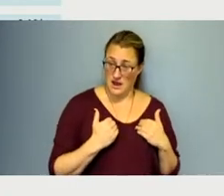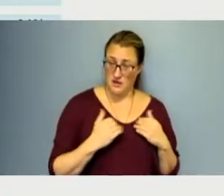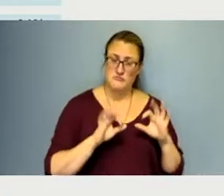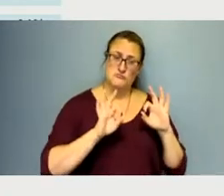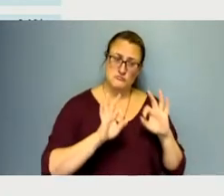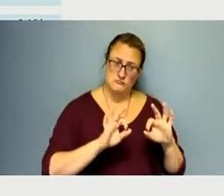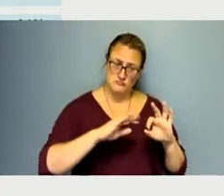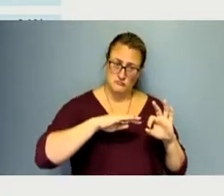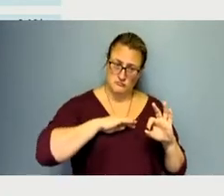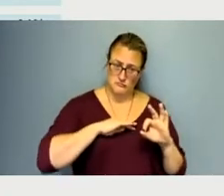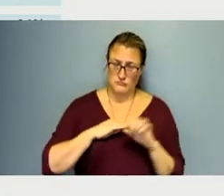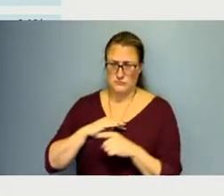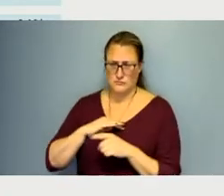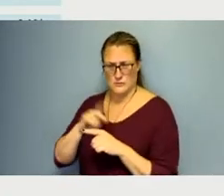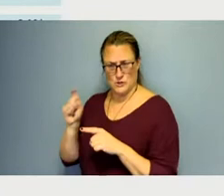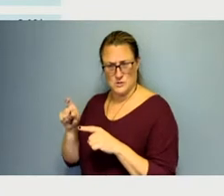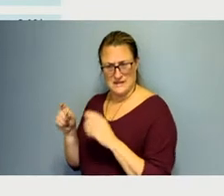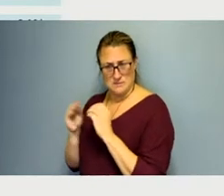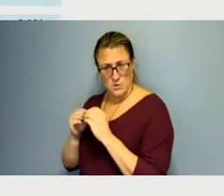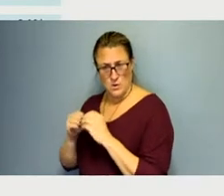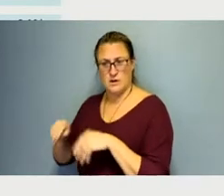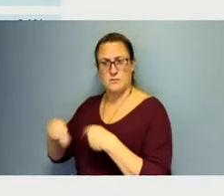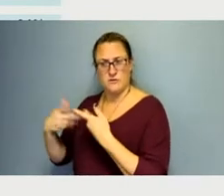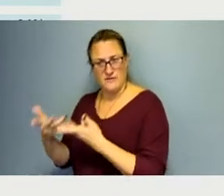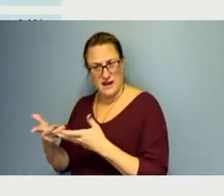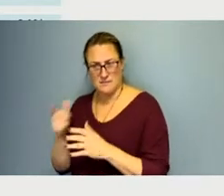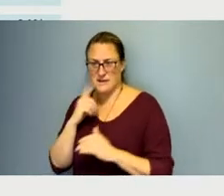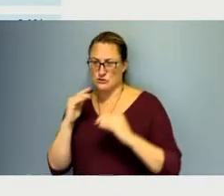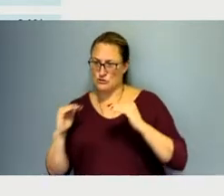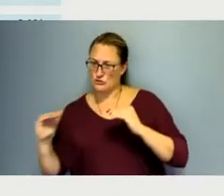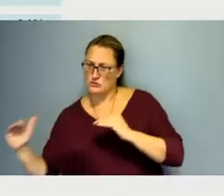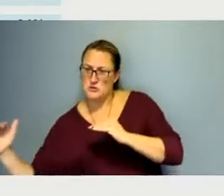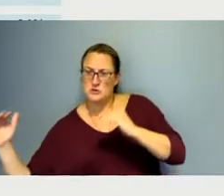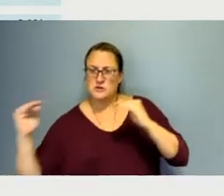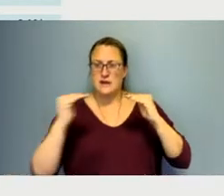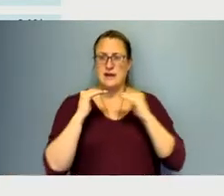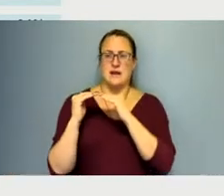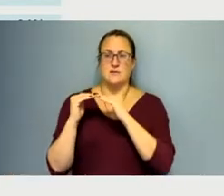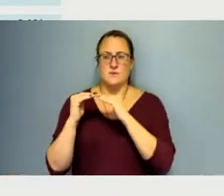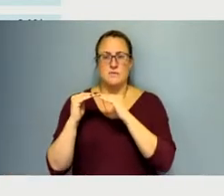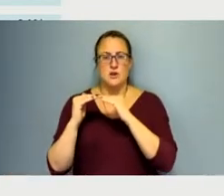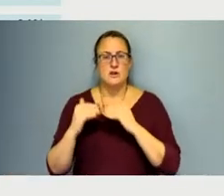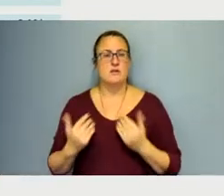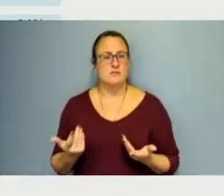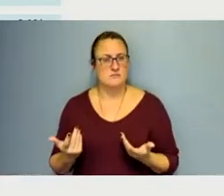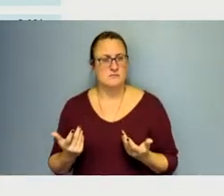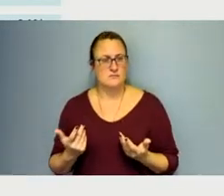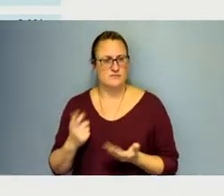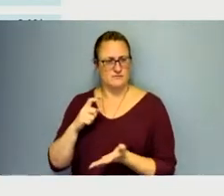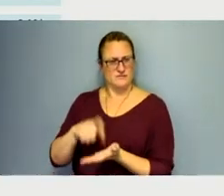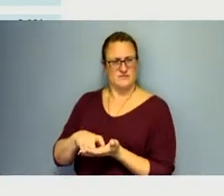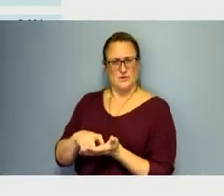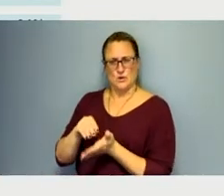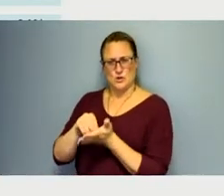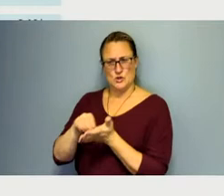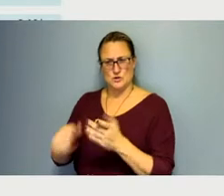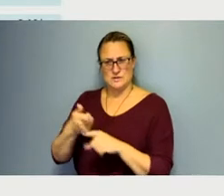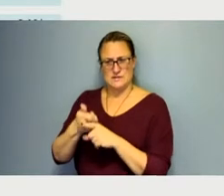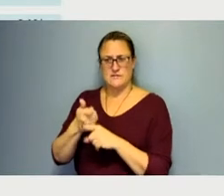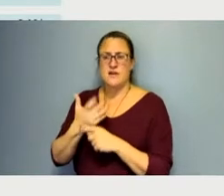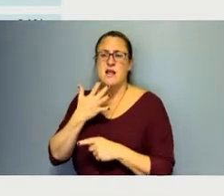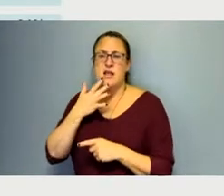bit more in order for them to have an equitable outcome. And so we are noticing that our students of color, in particular,